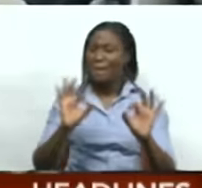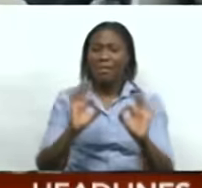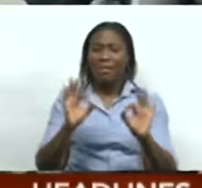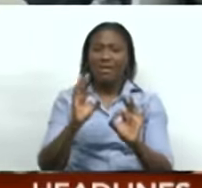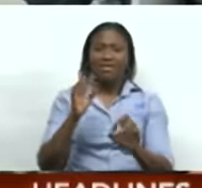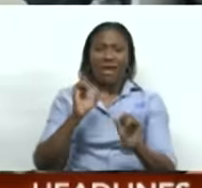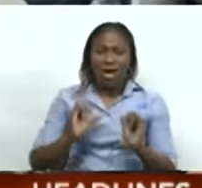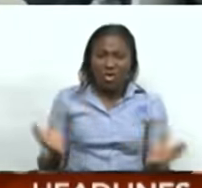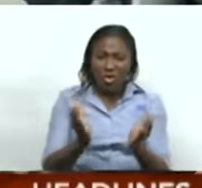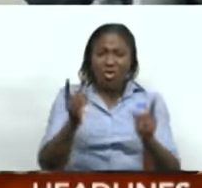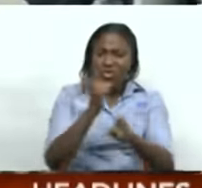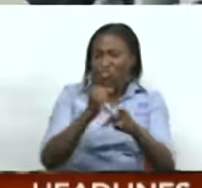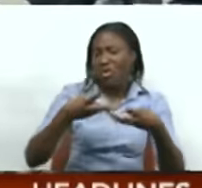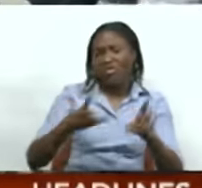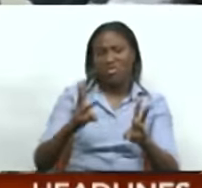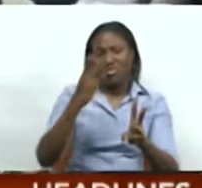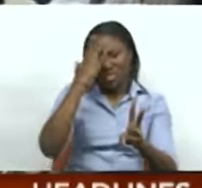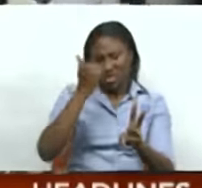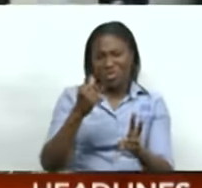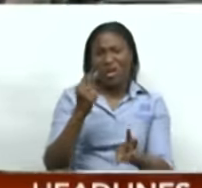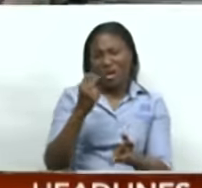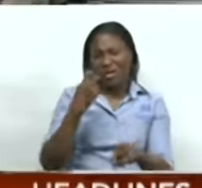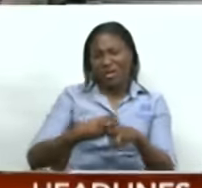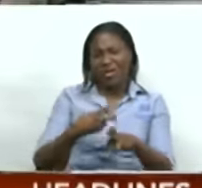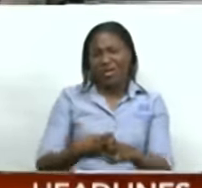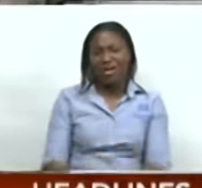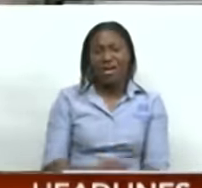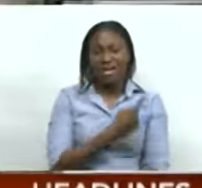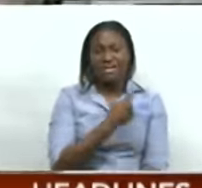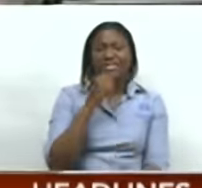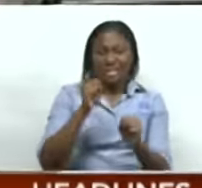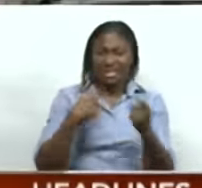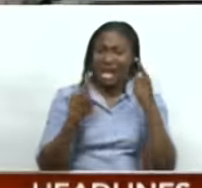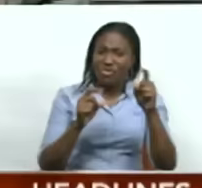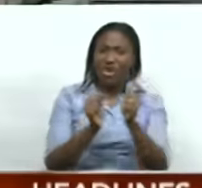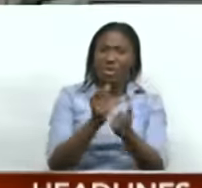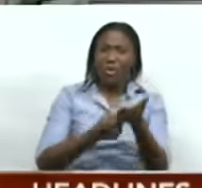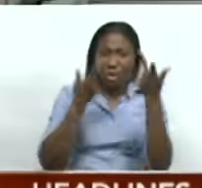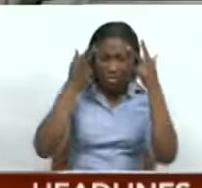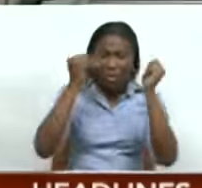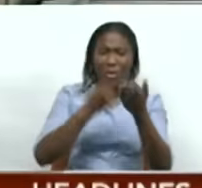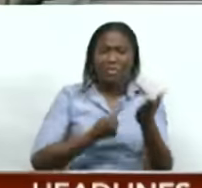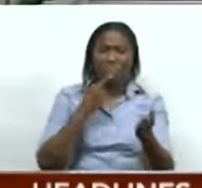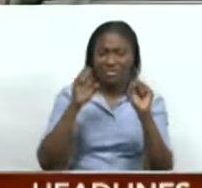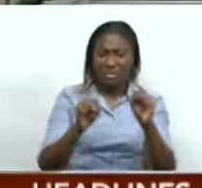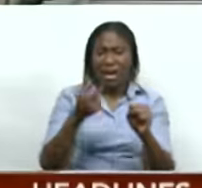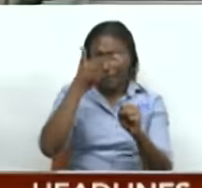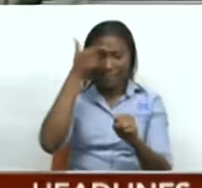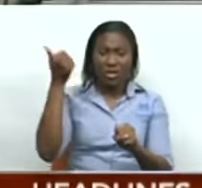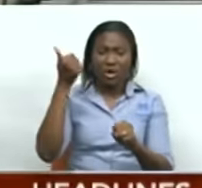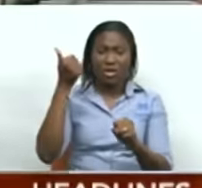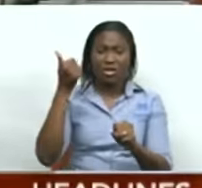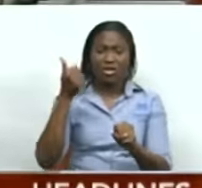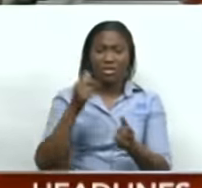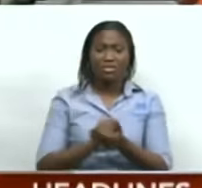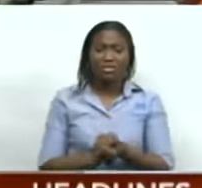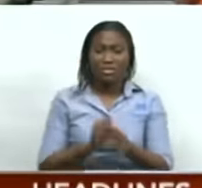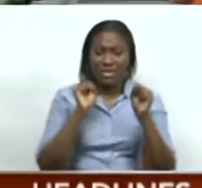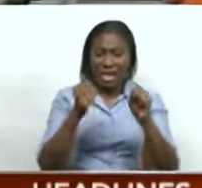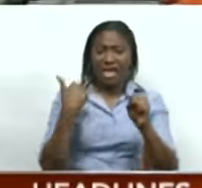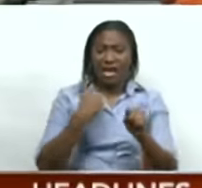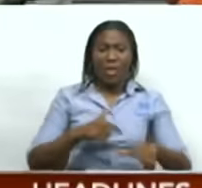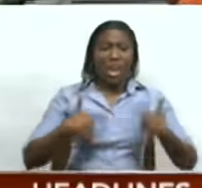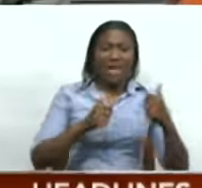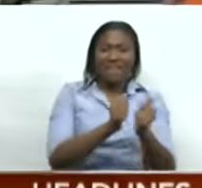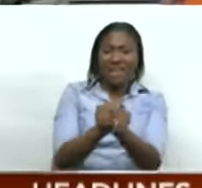mental, so that's I say it's a 50-50. I agree with Prime Minister, I Why? Because it's real. We live together.